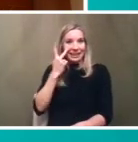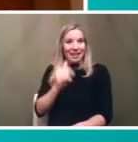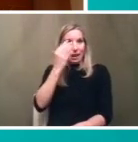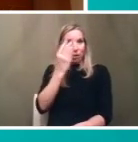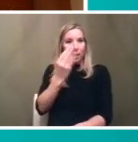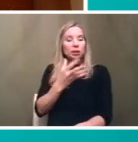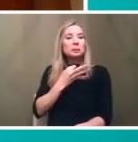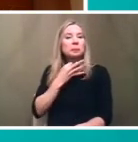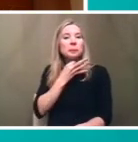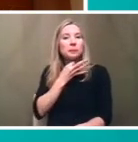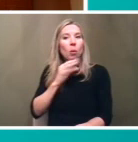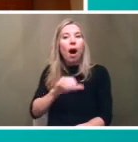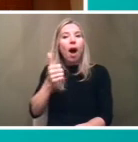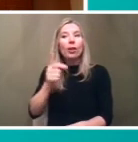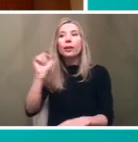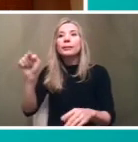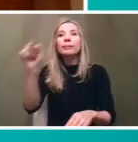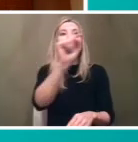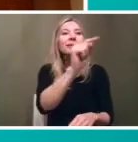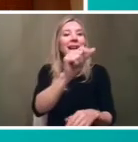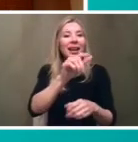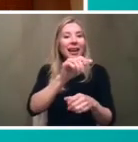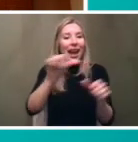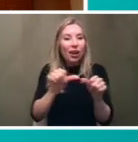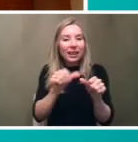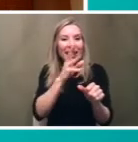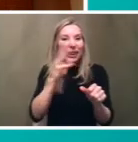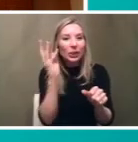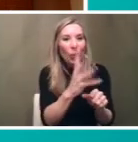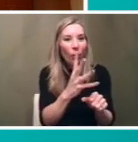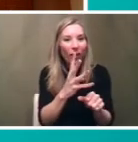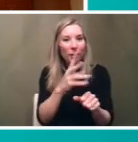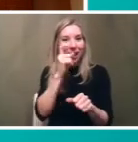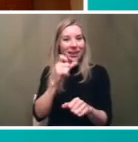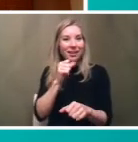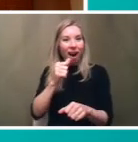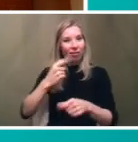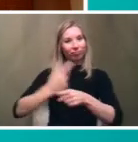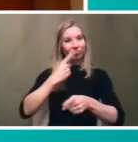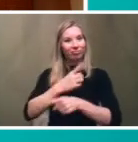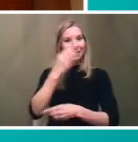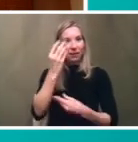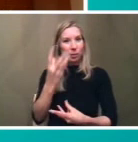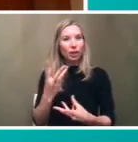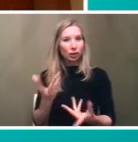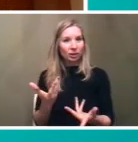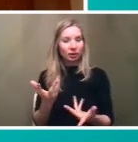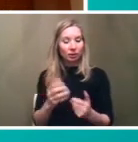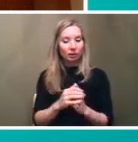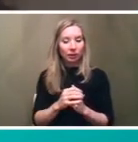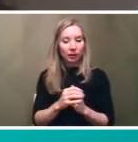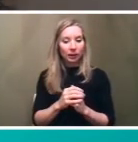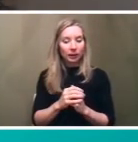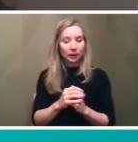are being ignored by using residential data kind of comments how to look at areas such as that so